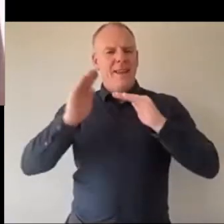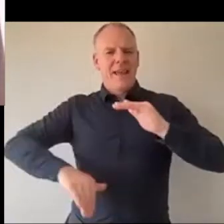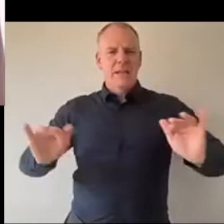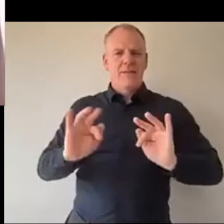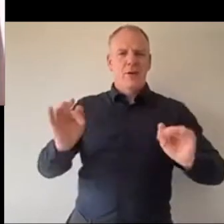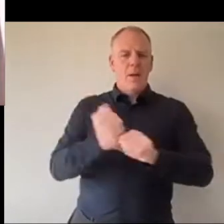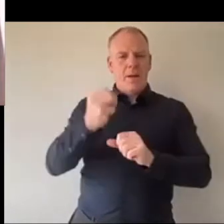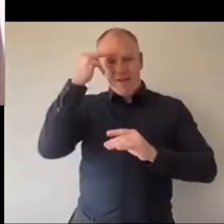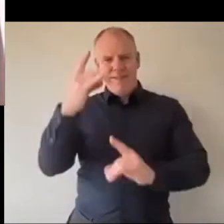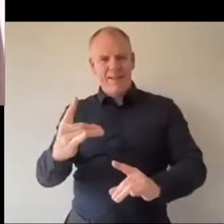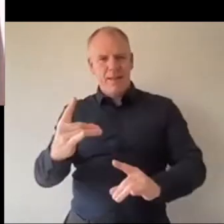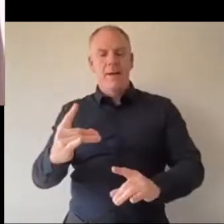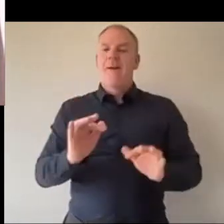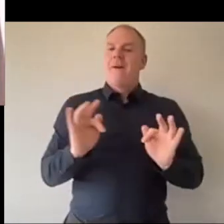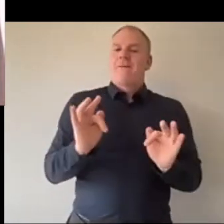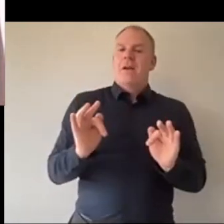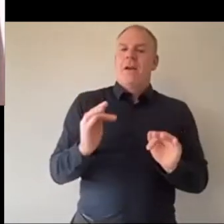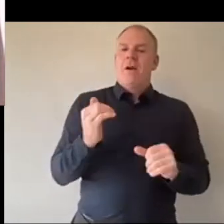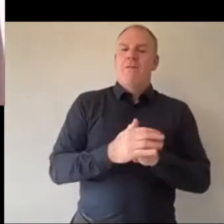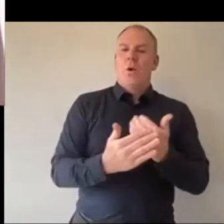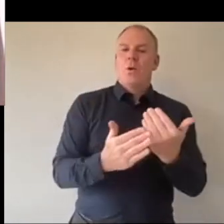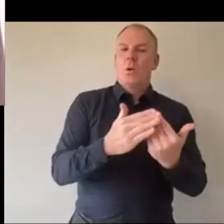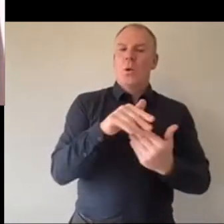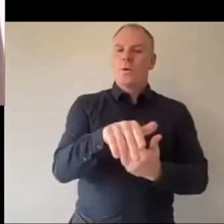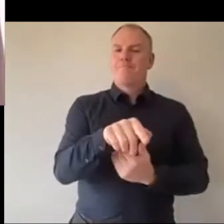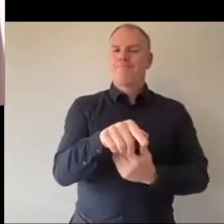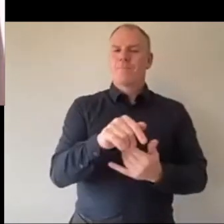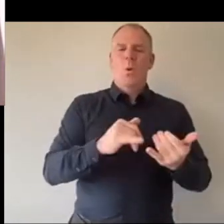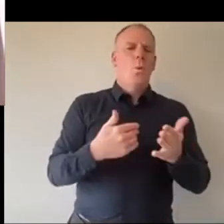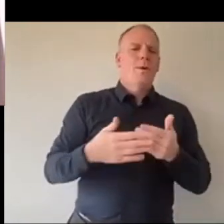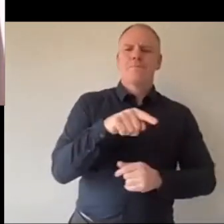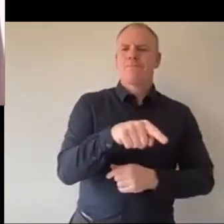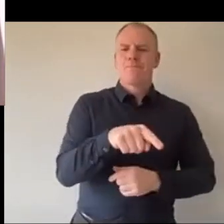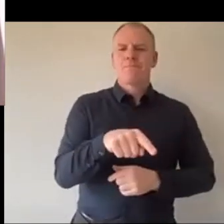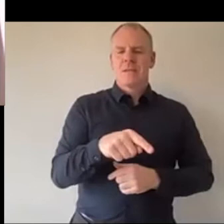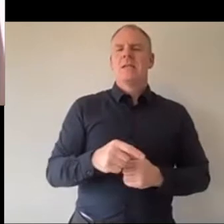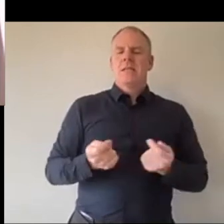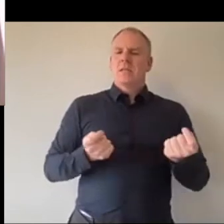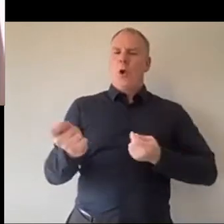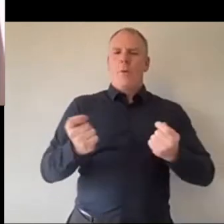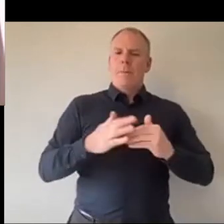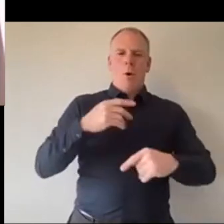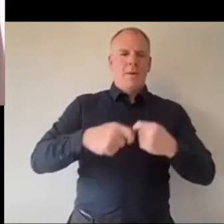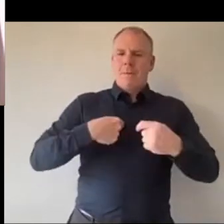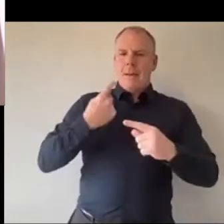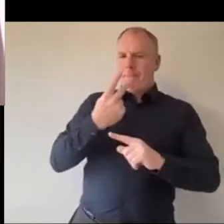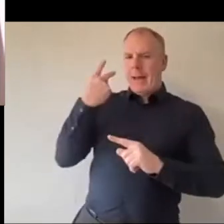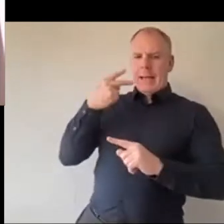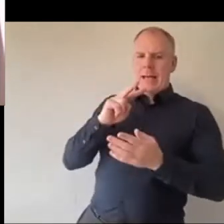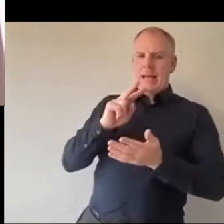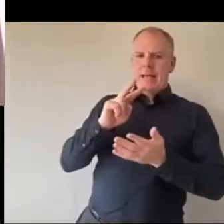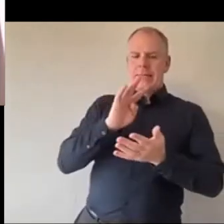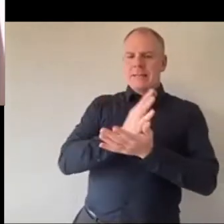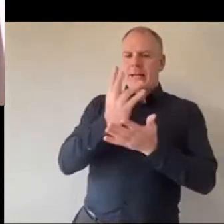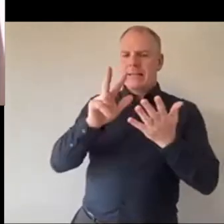it my fear a little bit around young people at the moment is they're dealing with a lot more than I would have had to deal with in the 80s and 90s there's much more